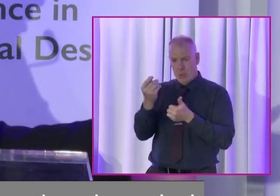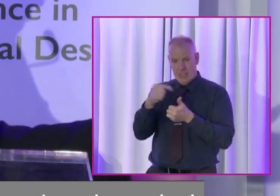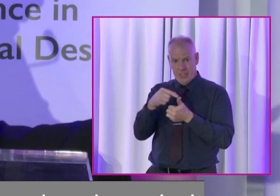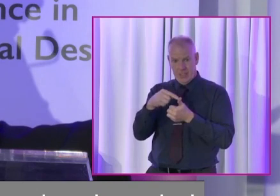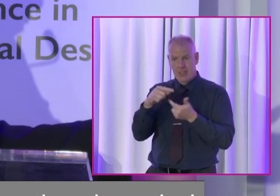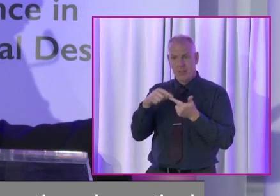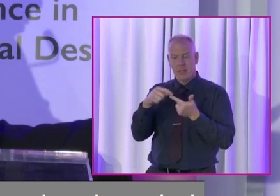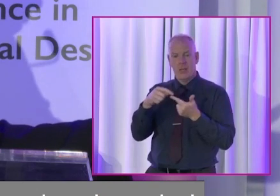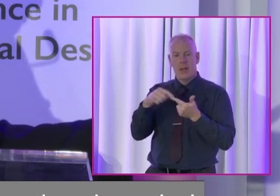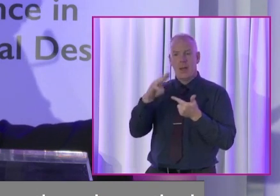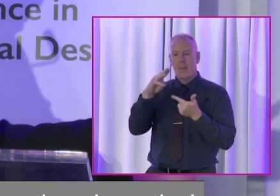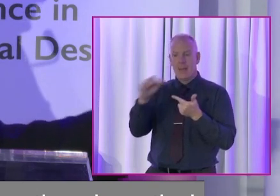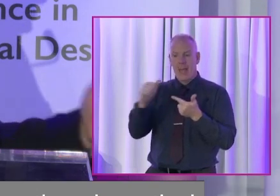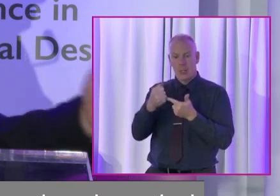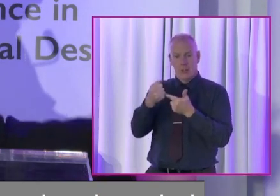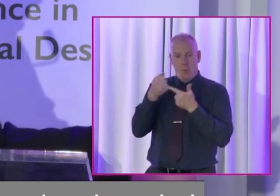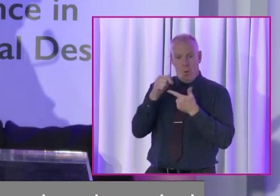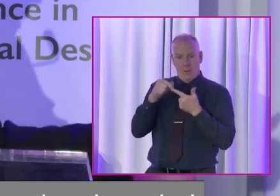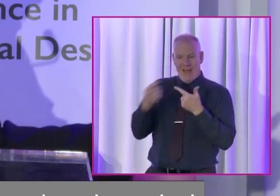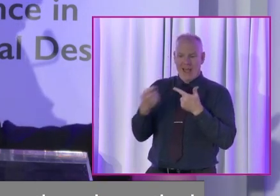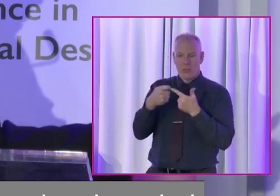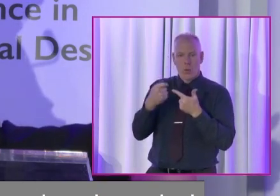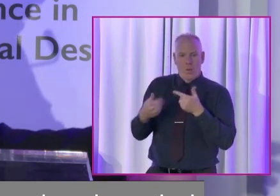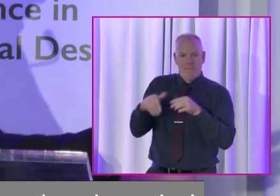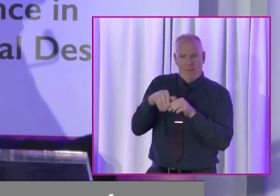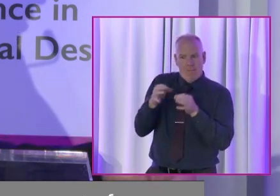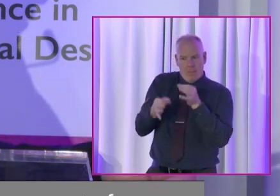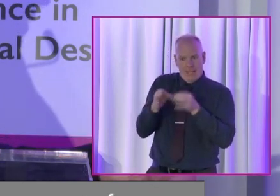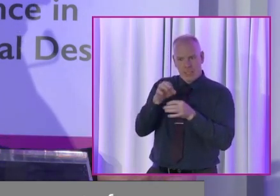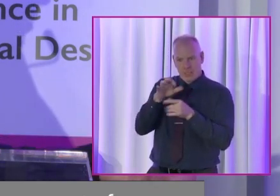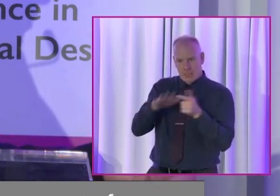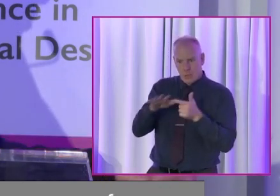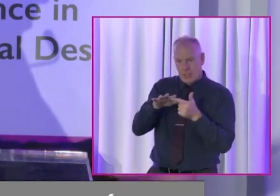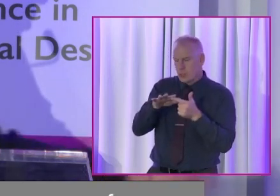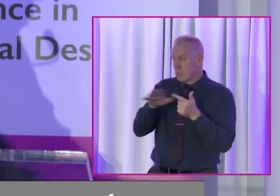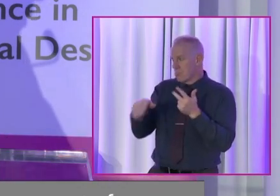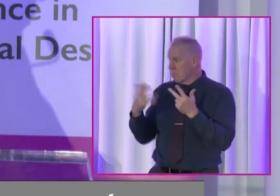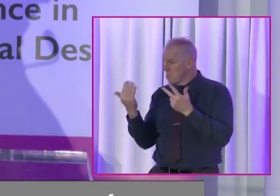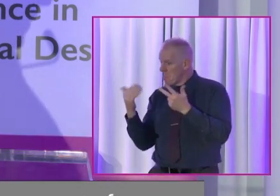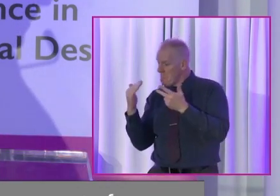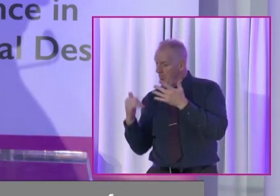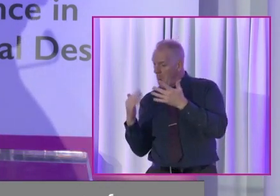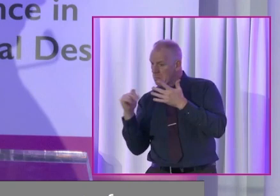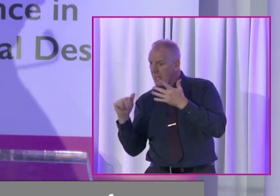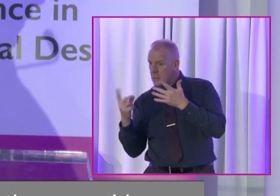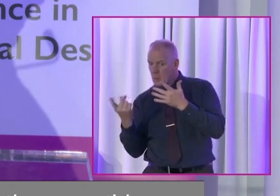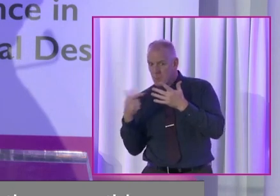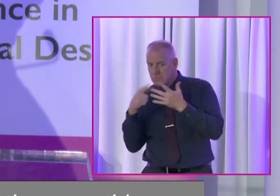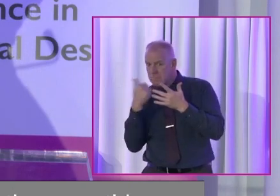the extension of PA supports for people who entered the political space. Is there anything else we could or should be doing?